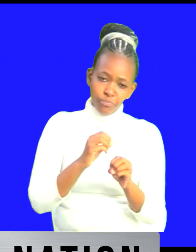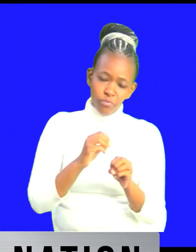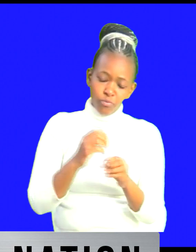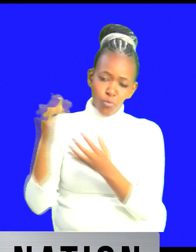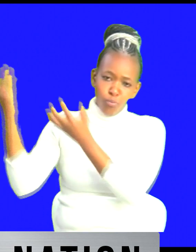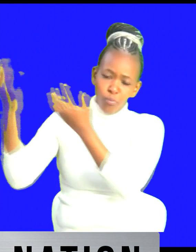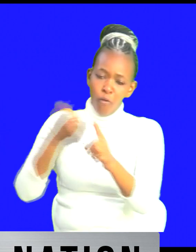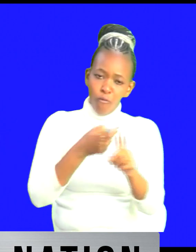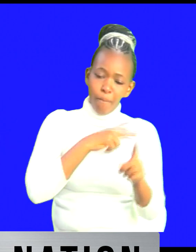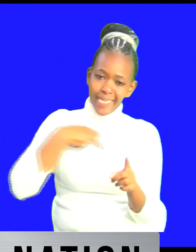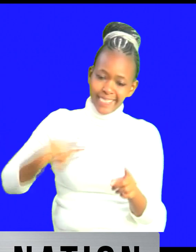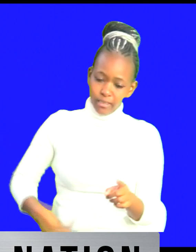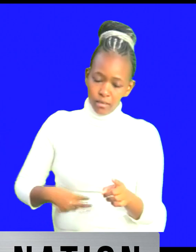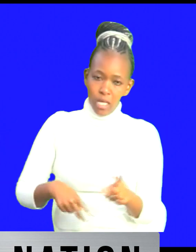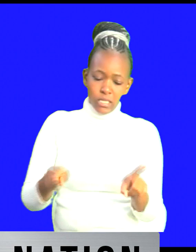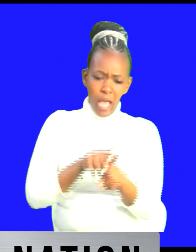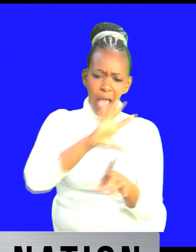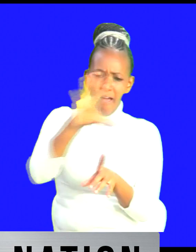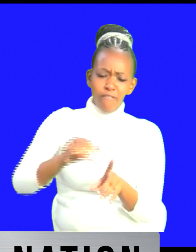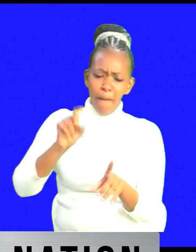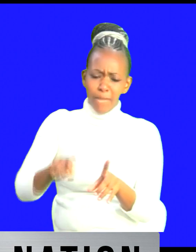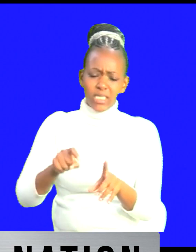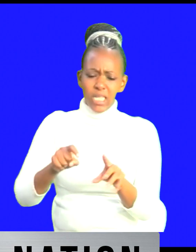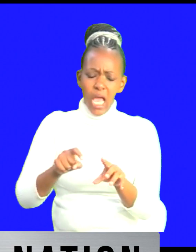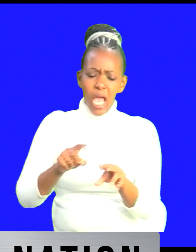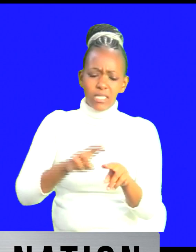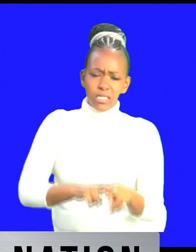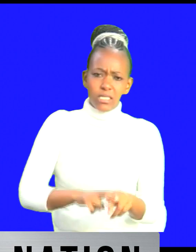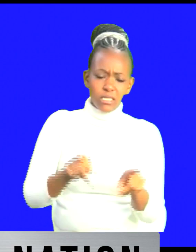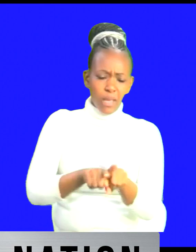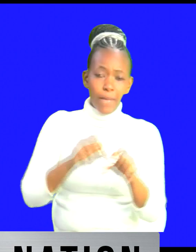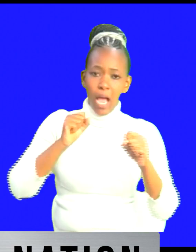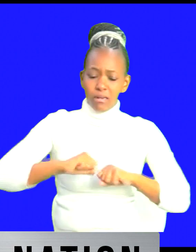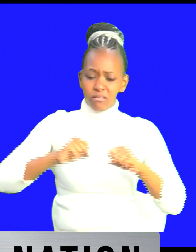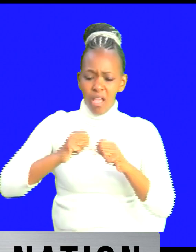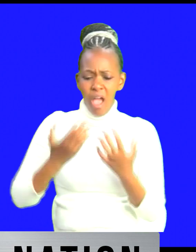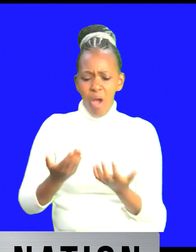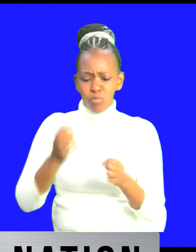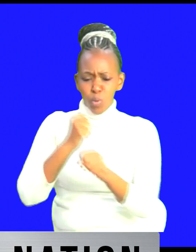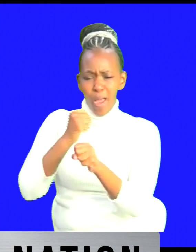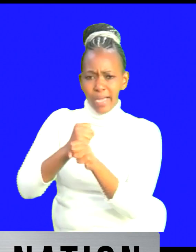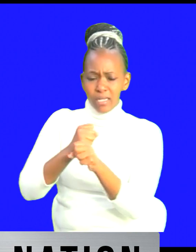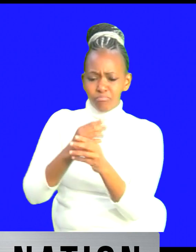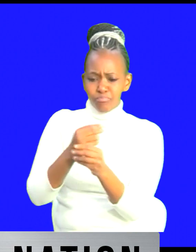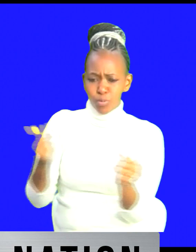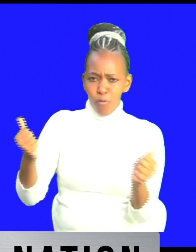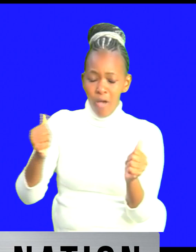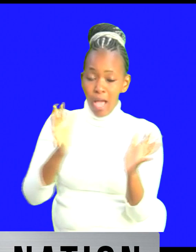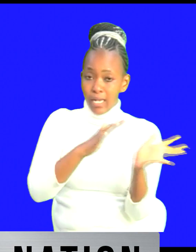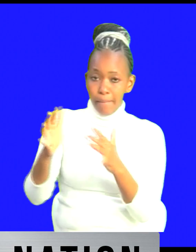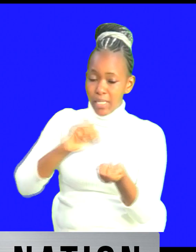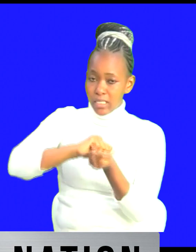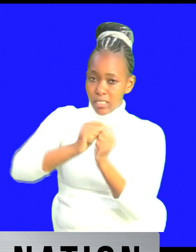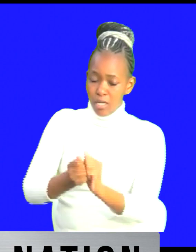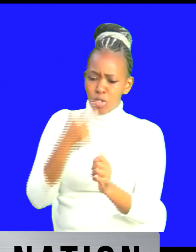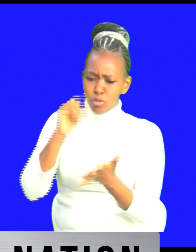africans need to sit and agree how to deal with the question of climate change and to ensure that we can basically